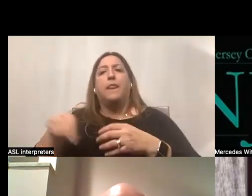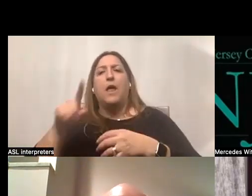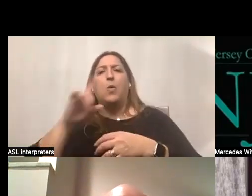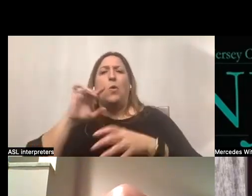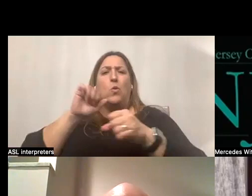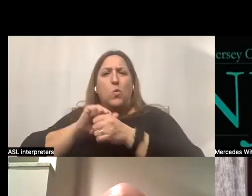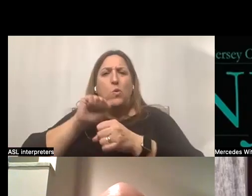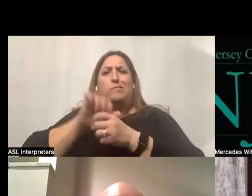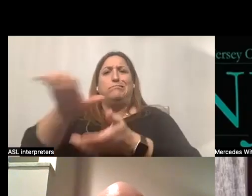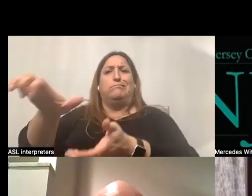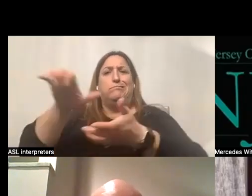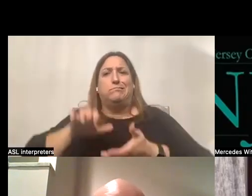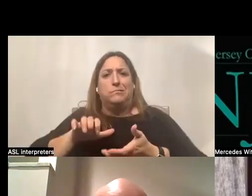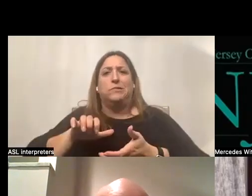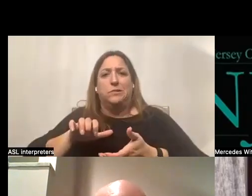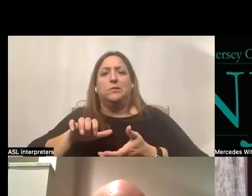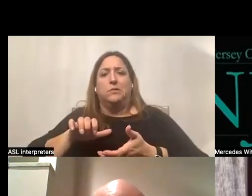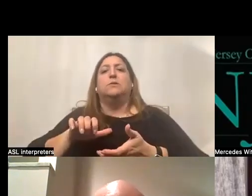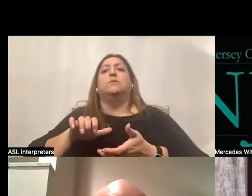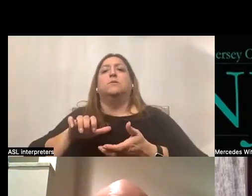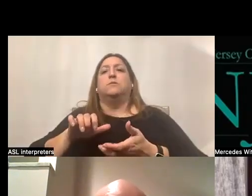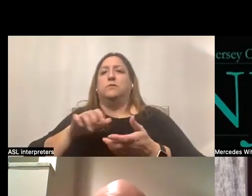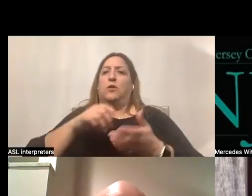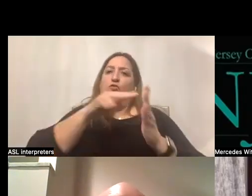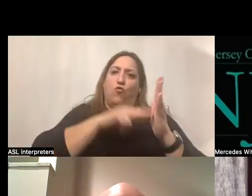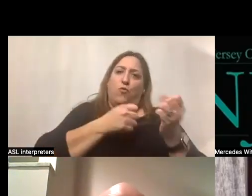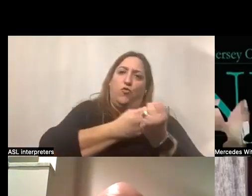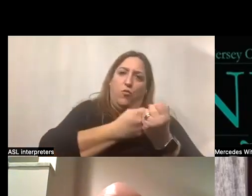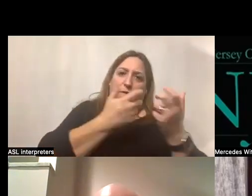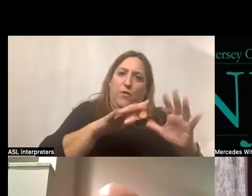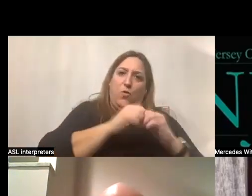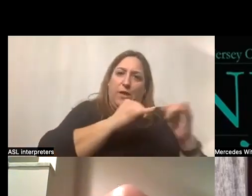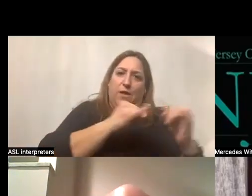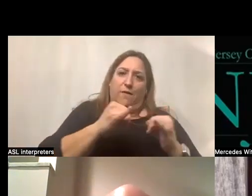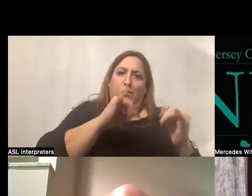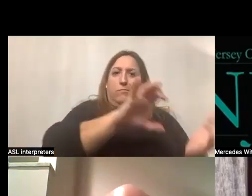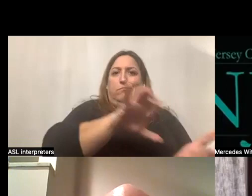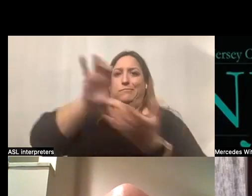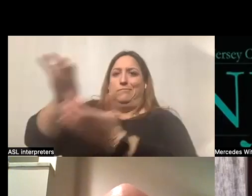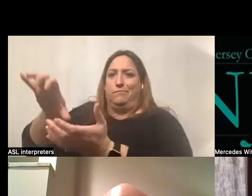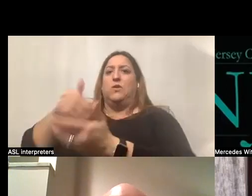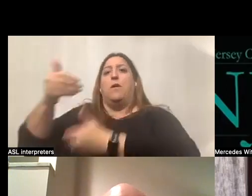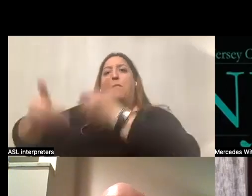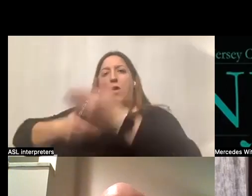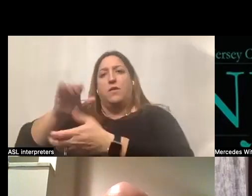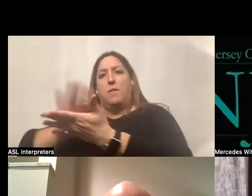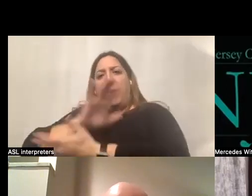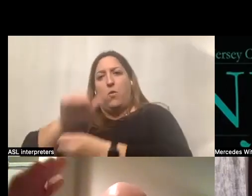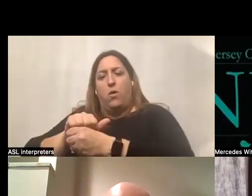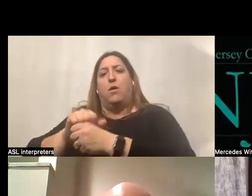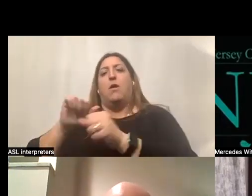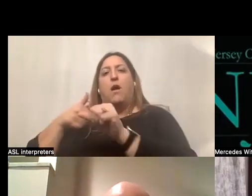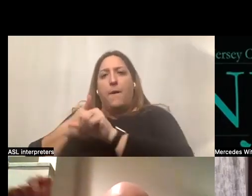that our enrollment support has done with the individual. And we process the paperwork and we update all of the